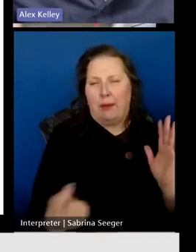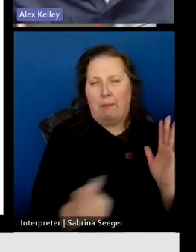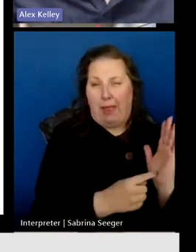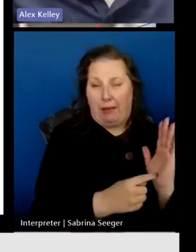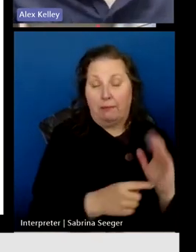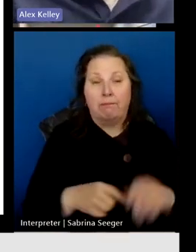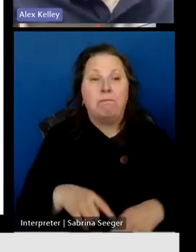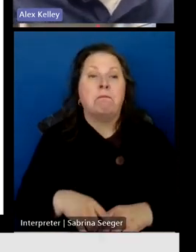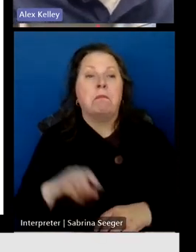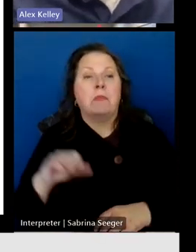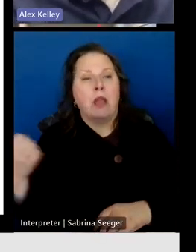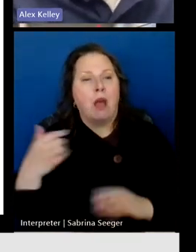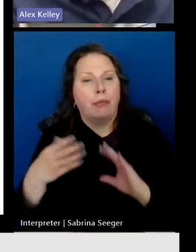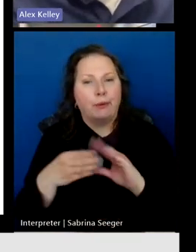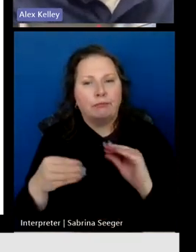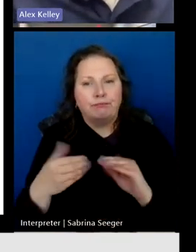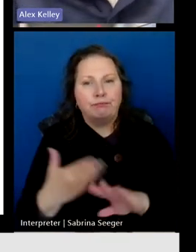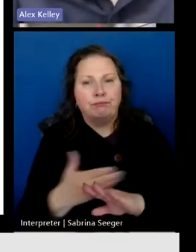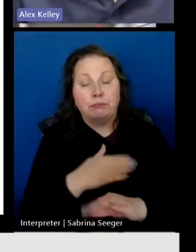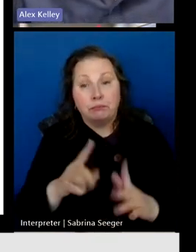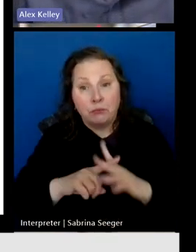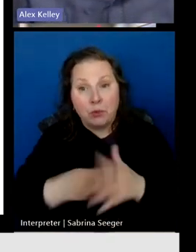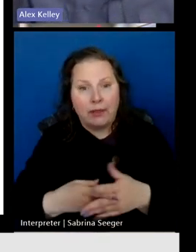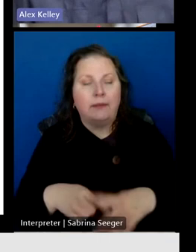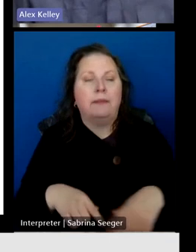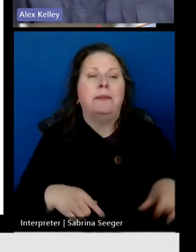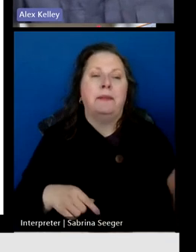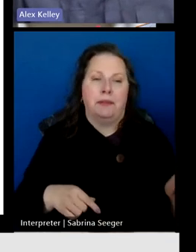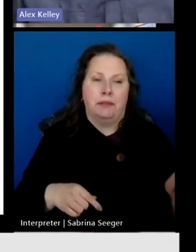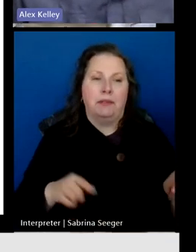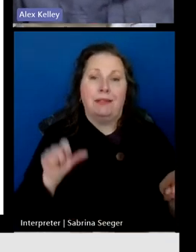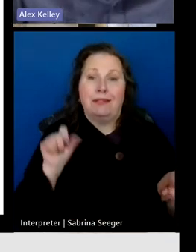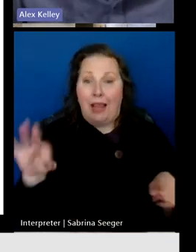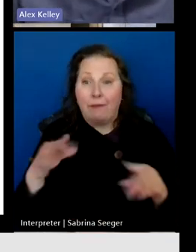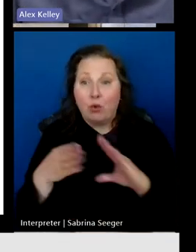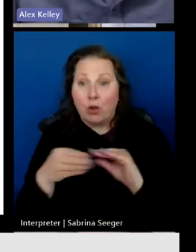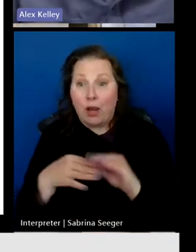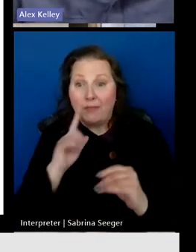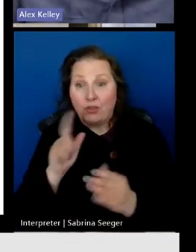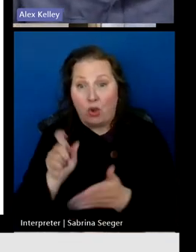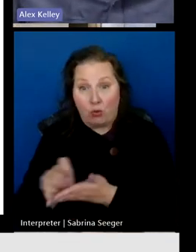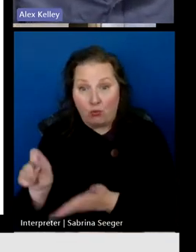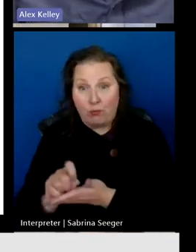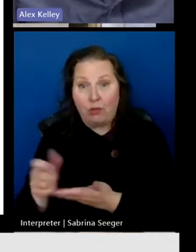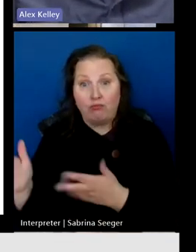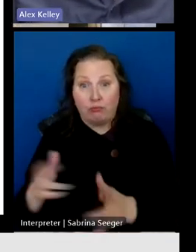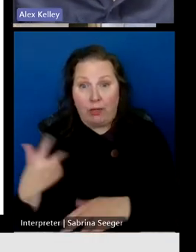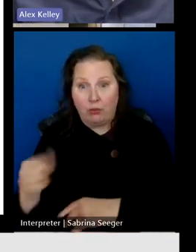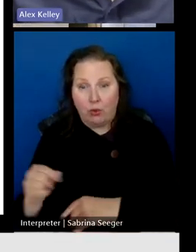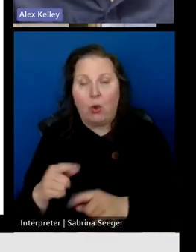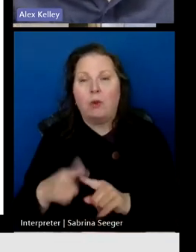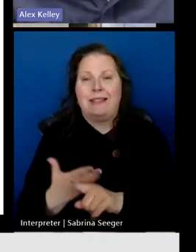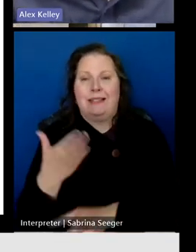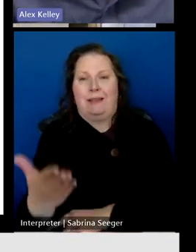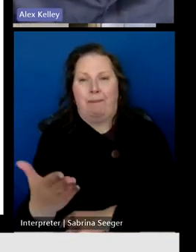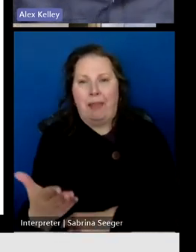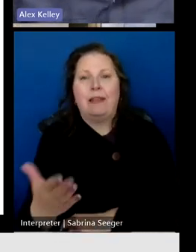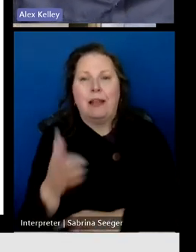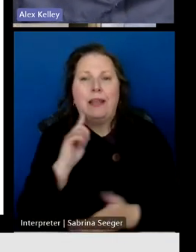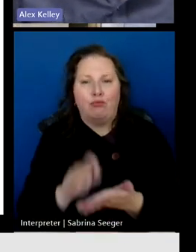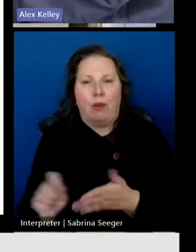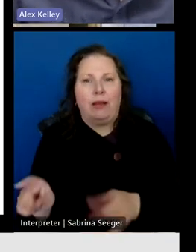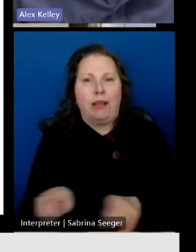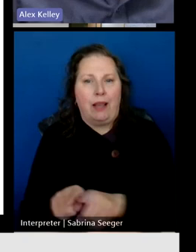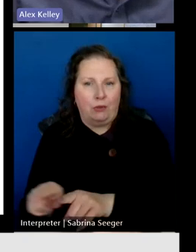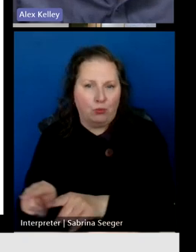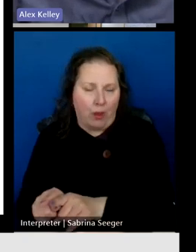Another note before we begin is that if you have your comments in writing, please do submit those in writing as well because